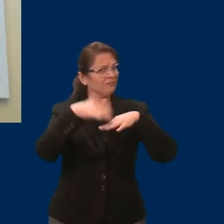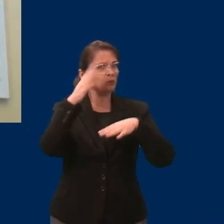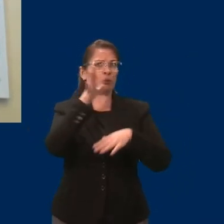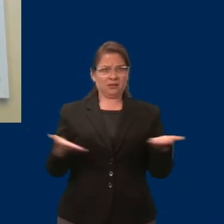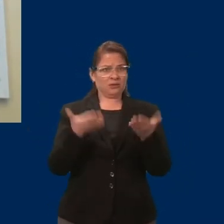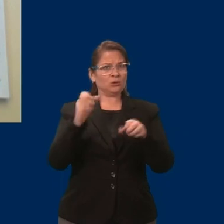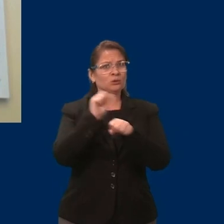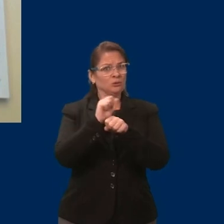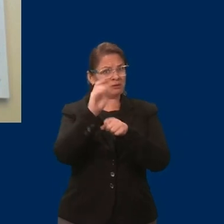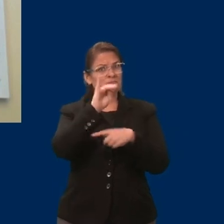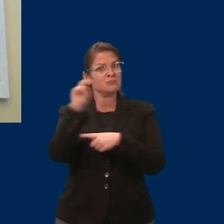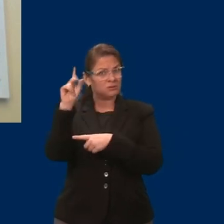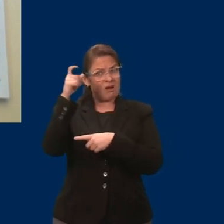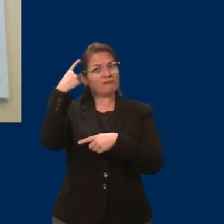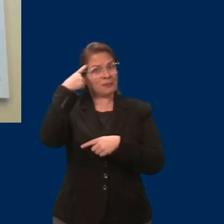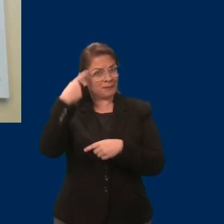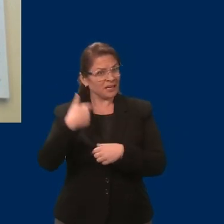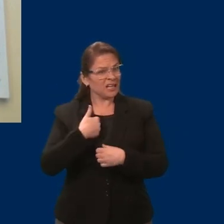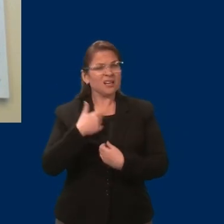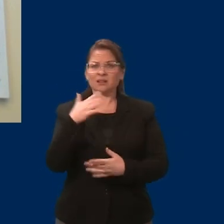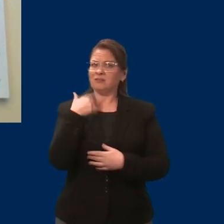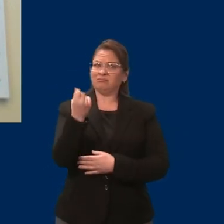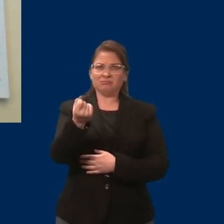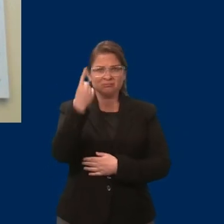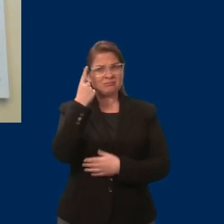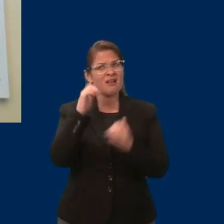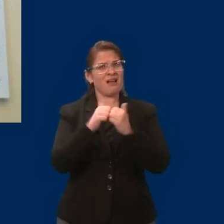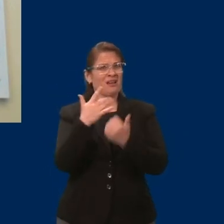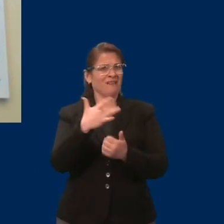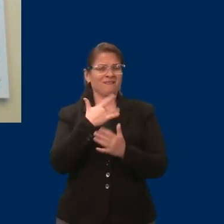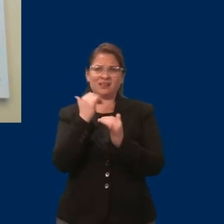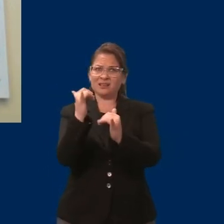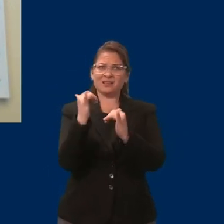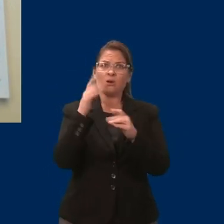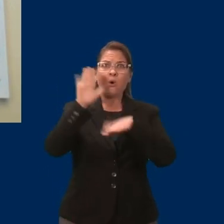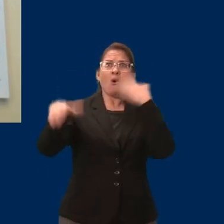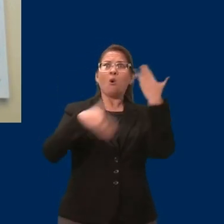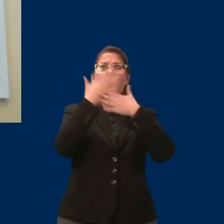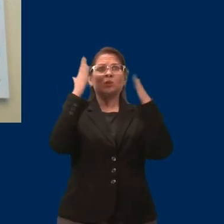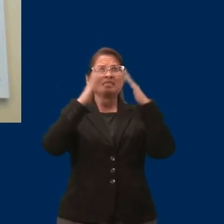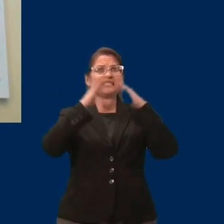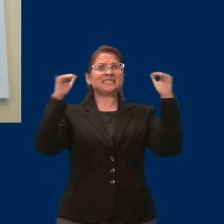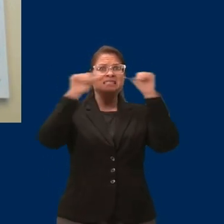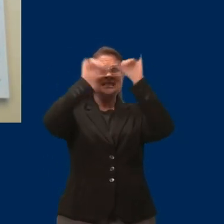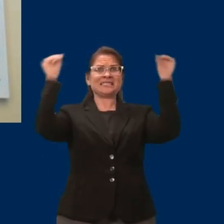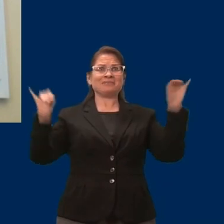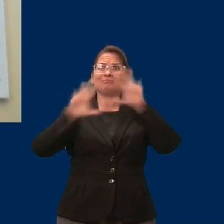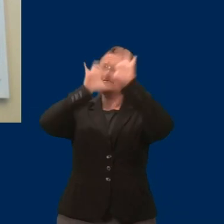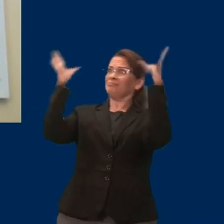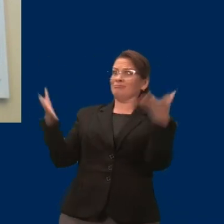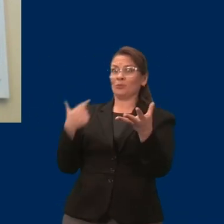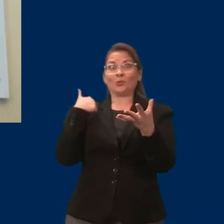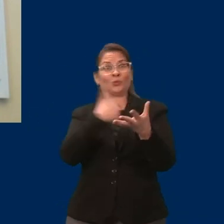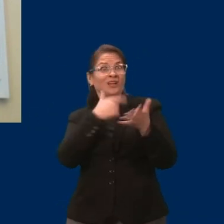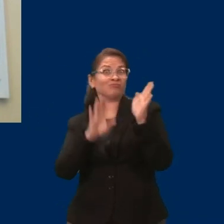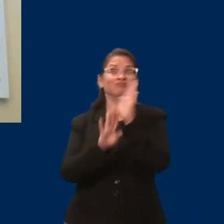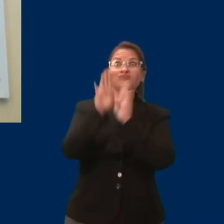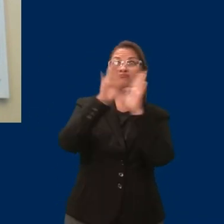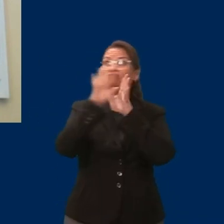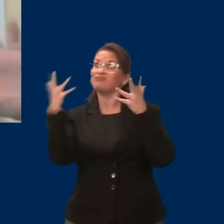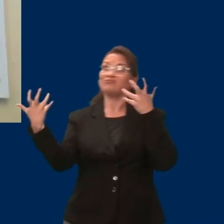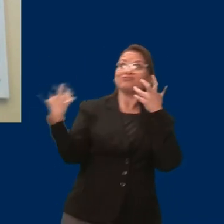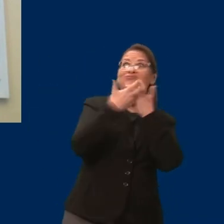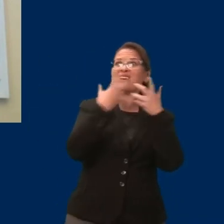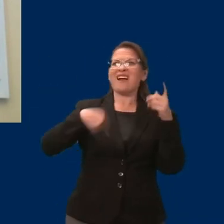in many ways what it means to work in a system that wasn't designed by us or for us and in many ways was